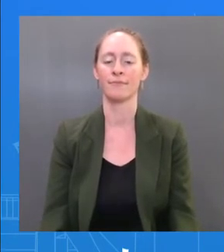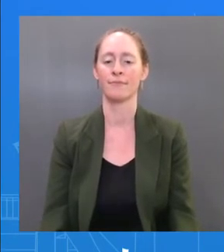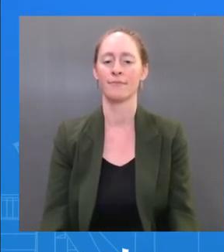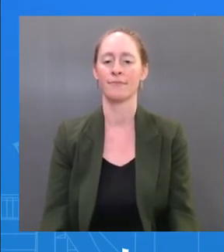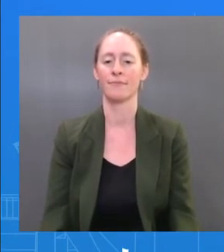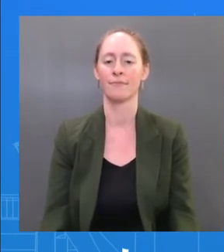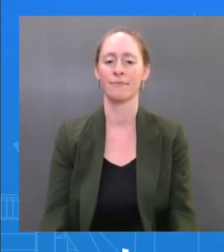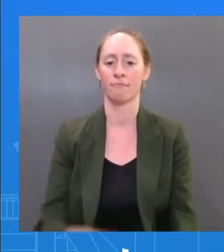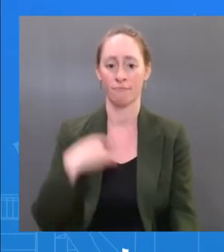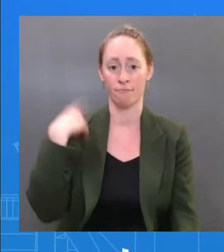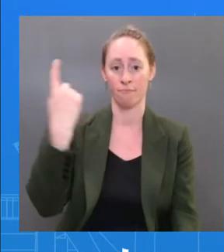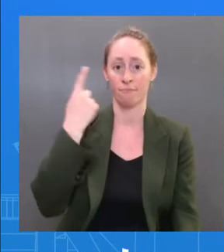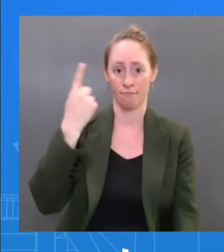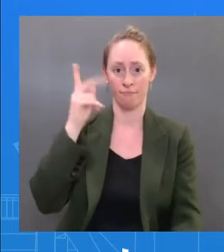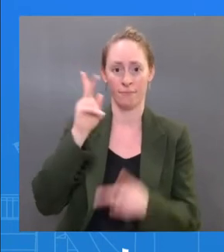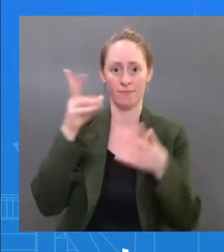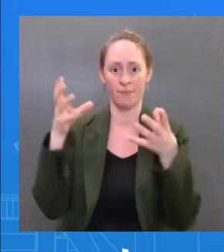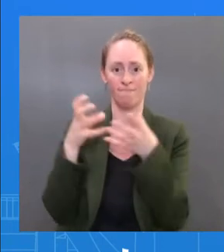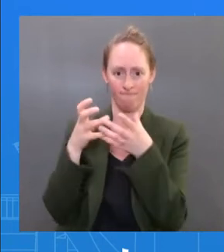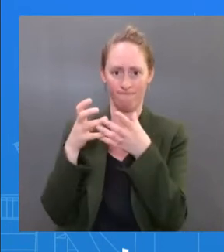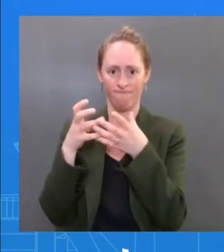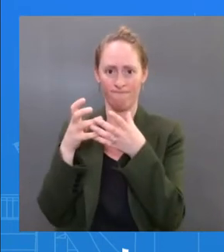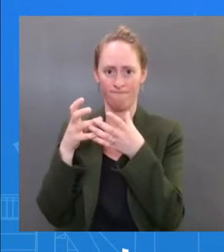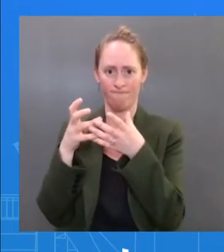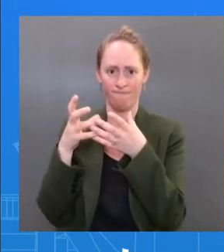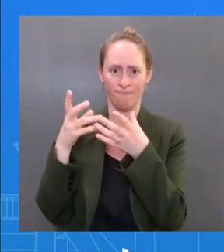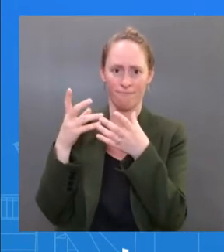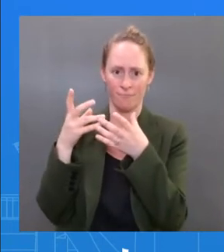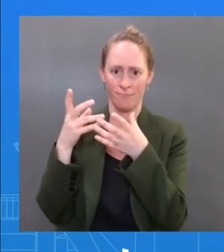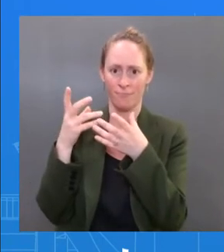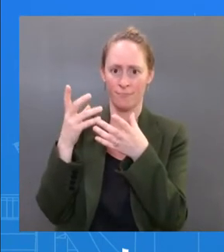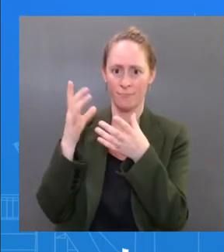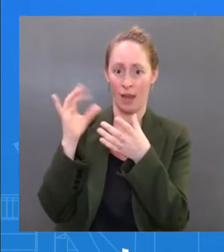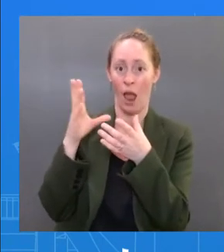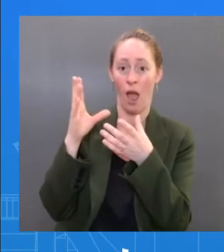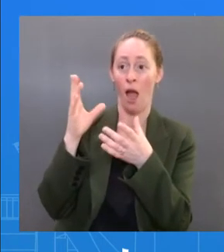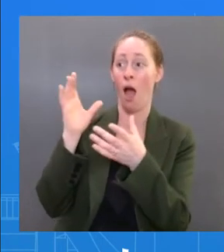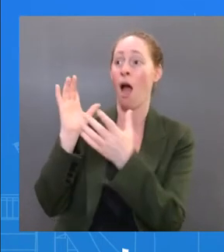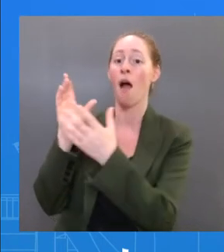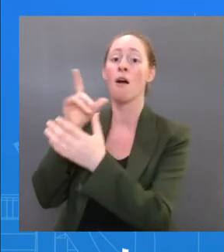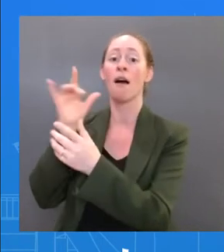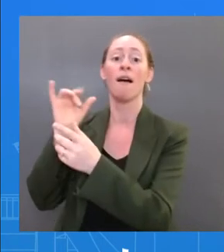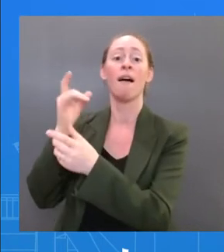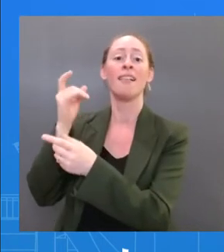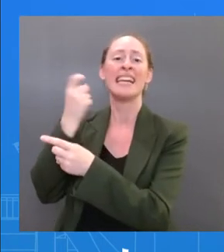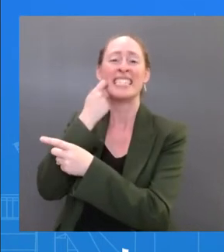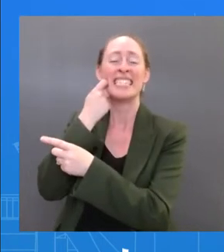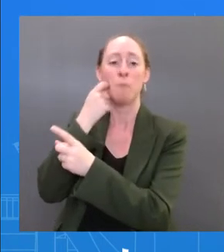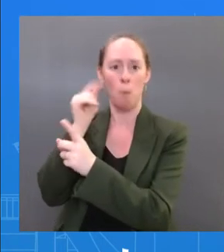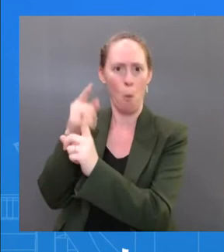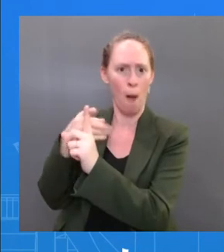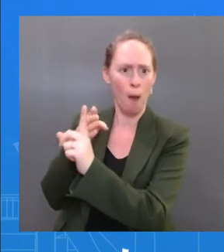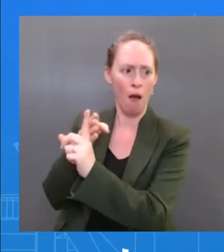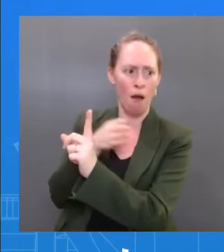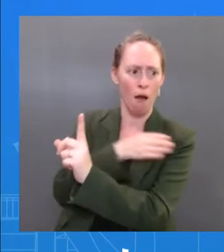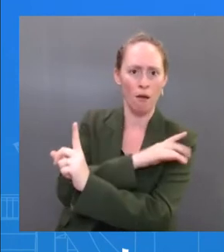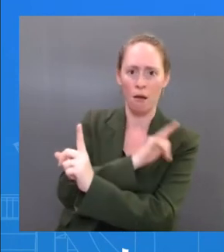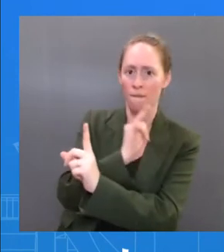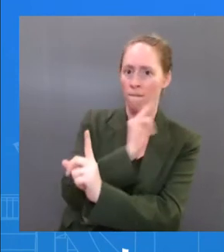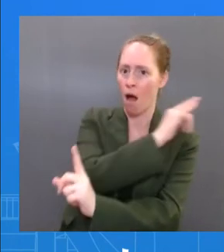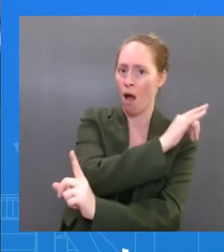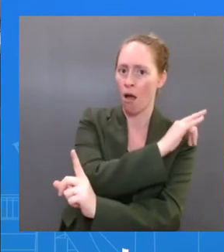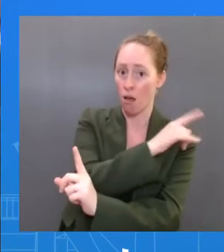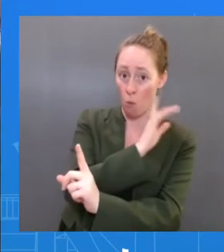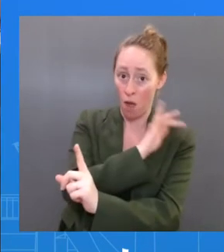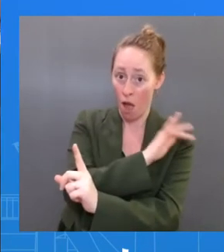tracing for people in the last 48 hours who were — after he testified. So, if somebody met with the President a week ago, they would not be considered a close contact tracing.